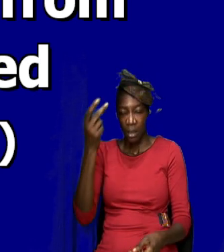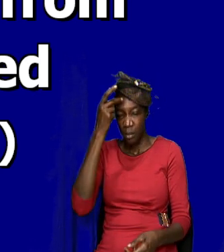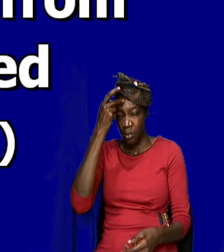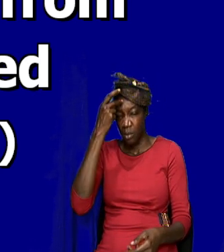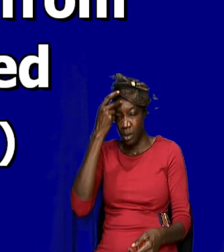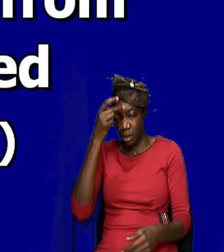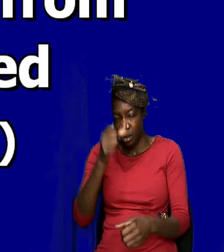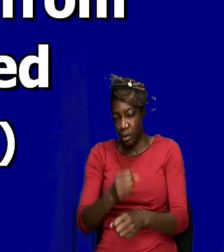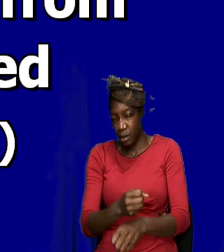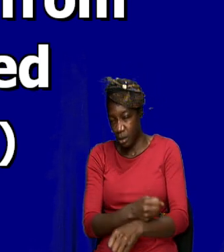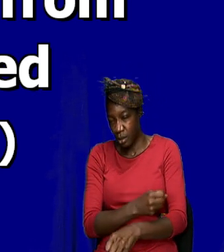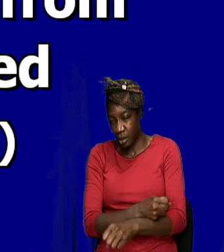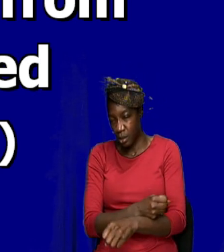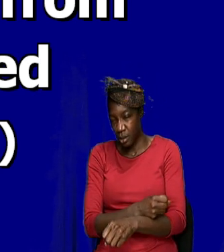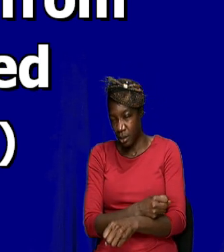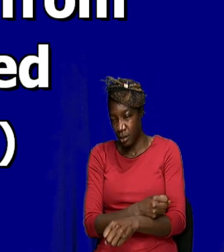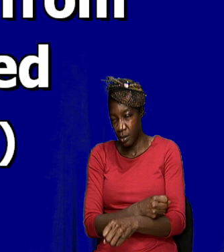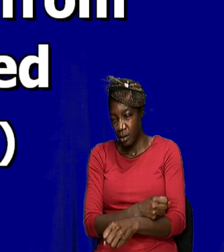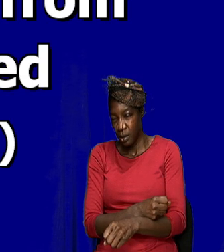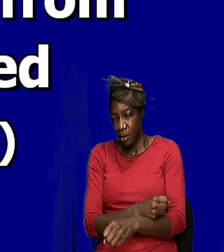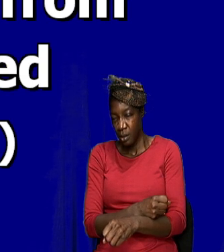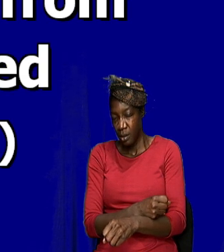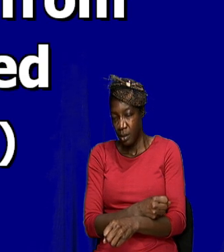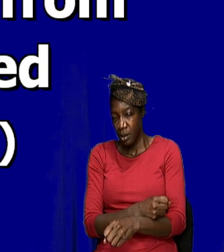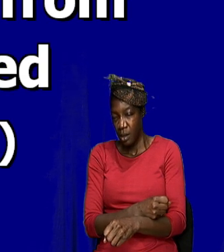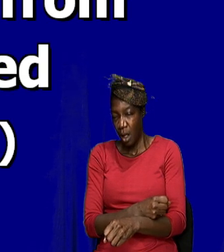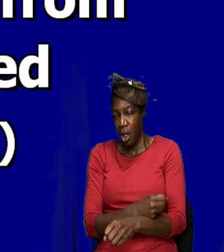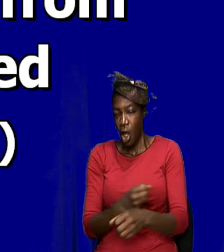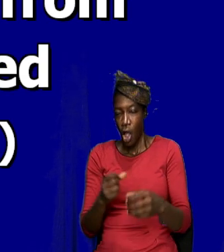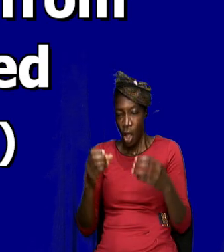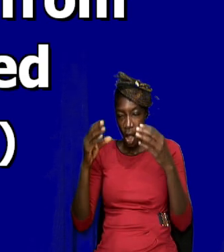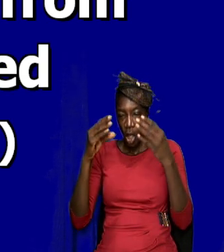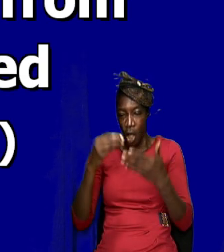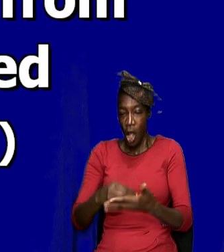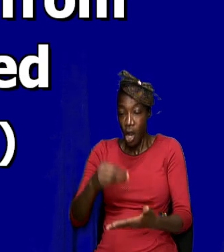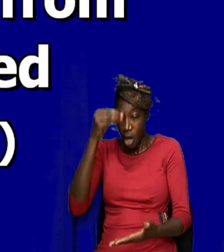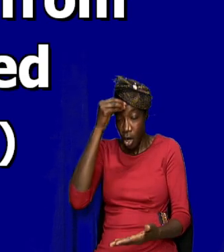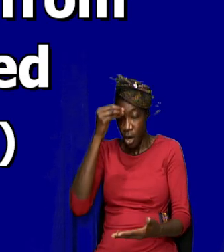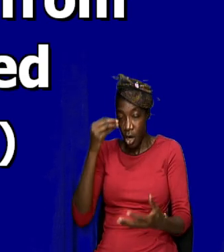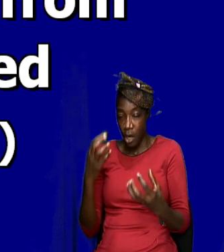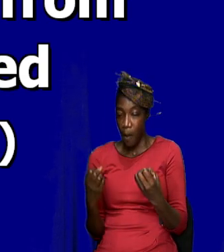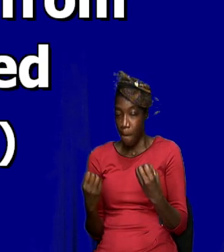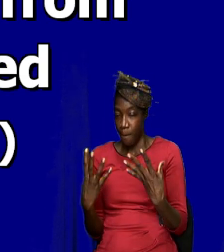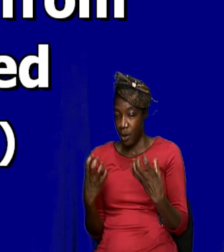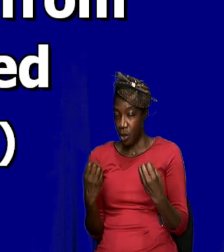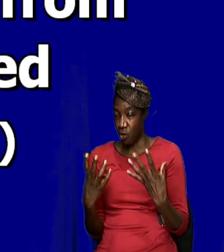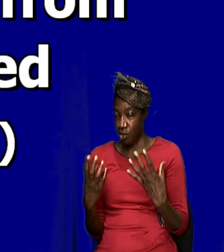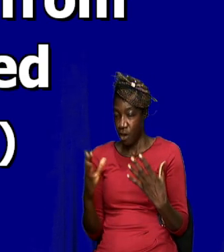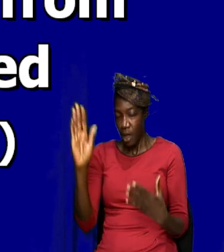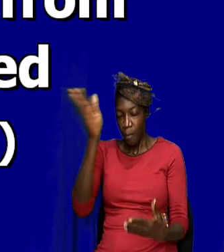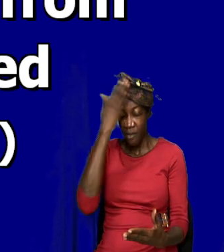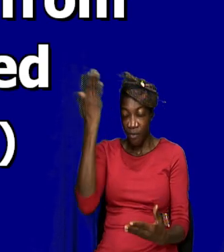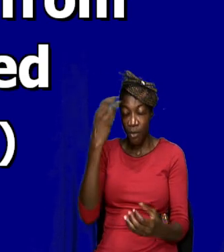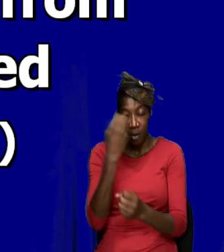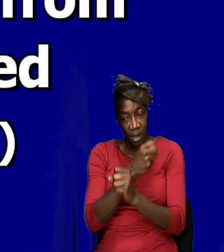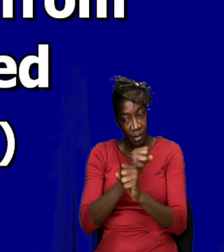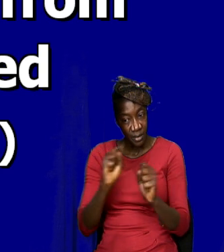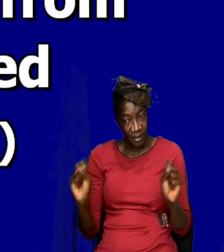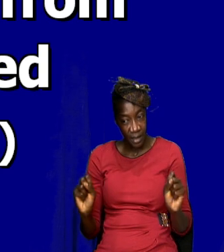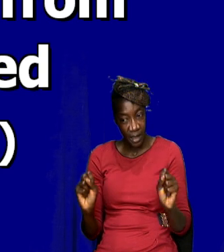know, the fact that he was well learned and that he was a scholar even before he got saved.